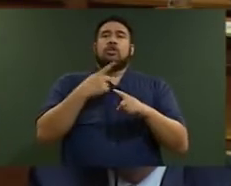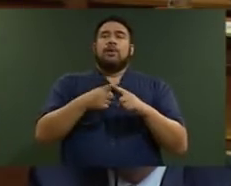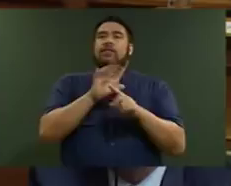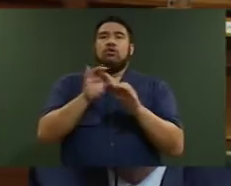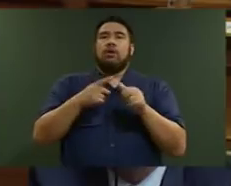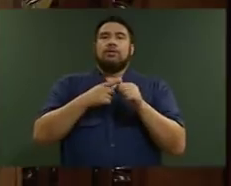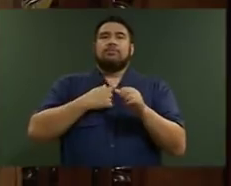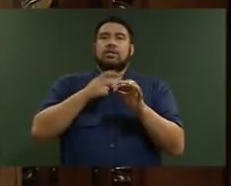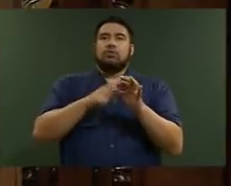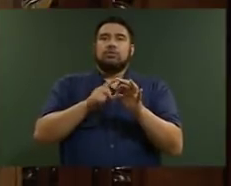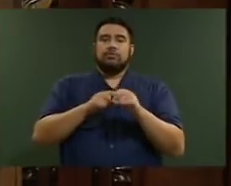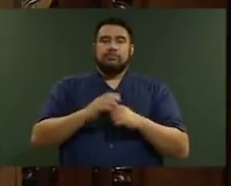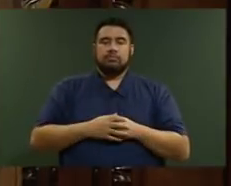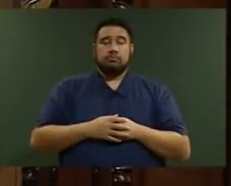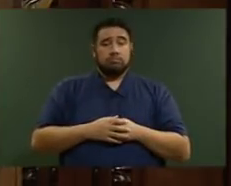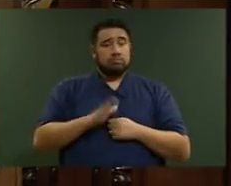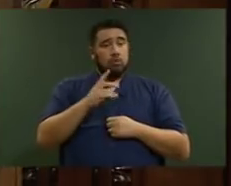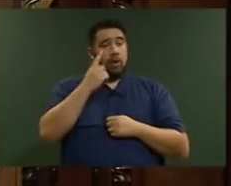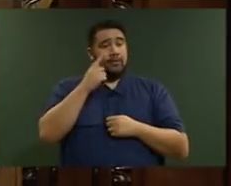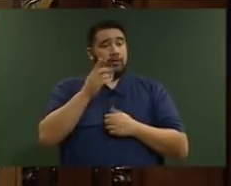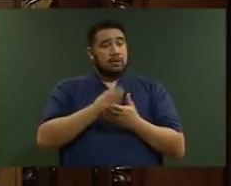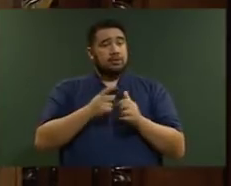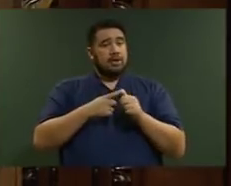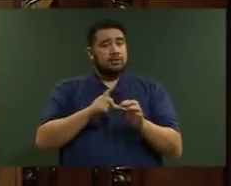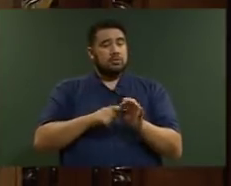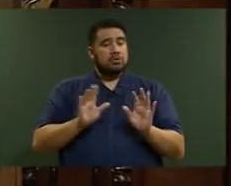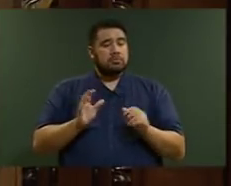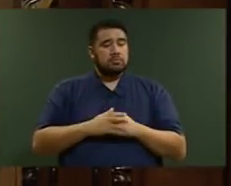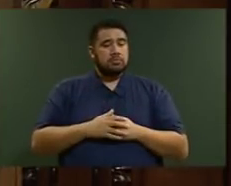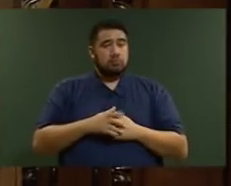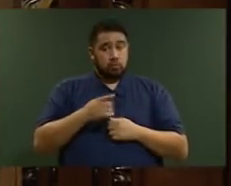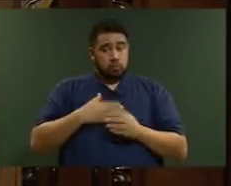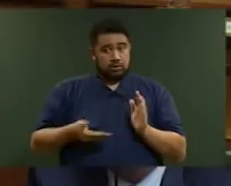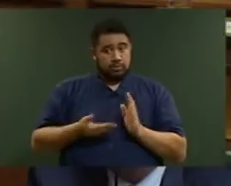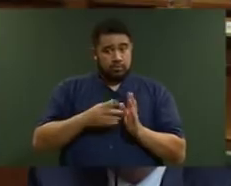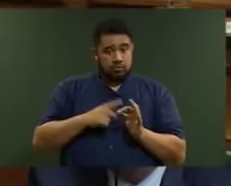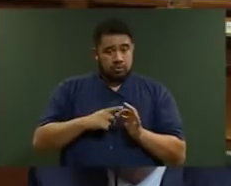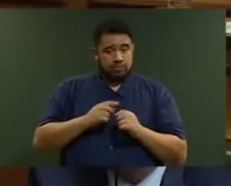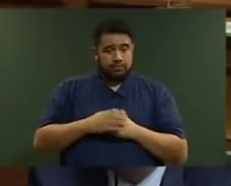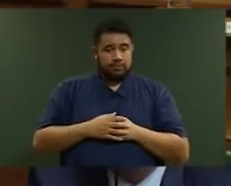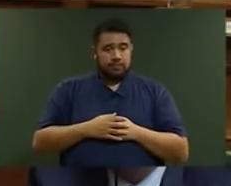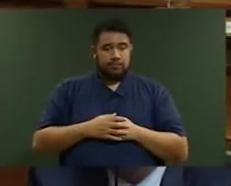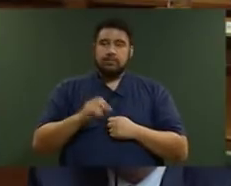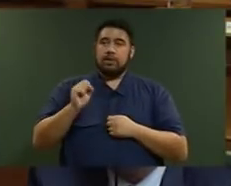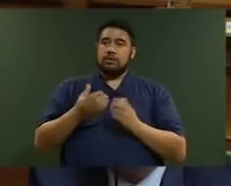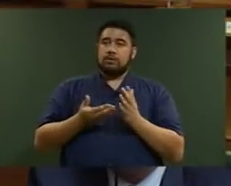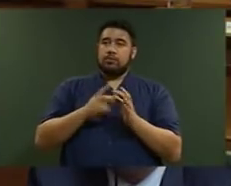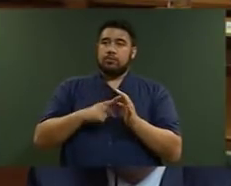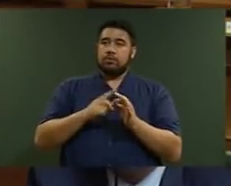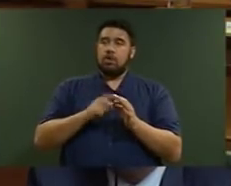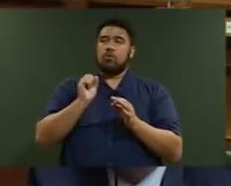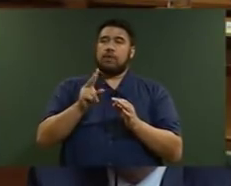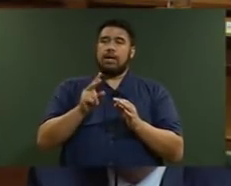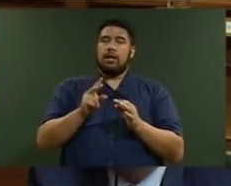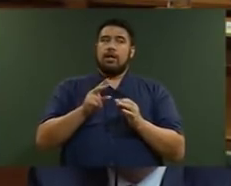think it did address the question. Does the Member want a supplementary? Supplementary. Bearing in mind Mr Stock's later